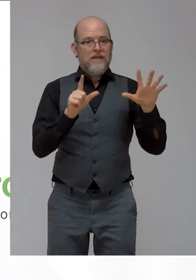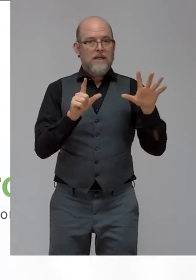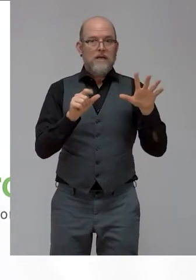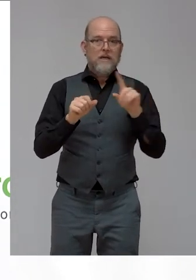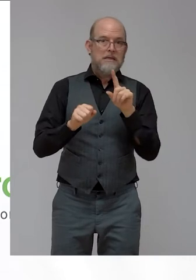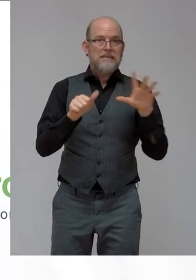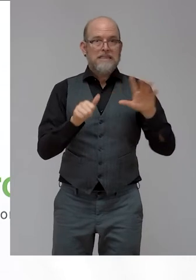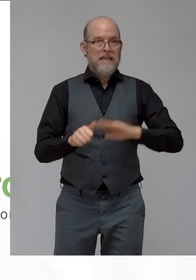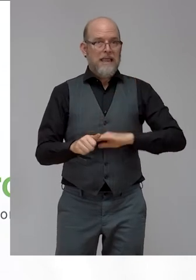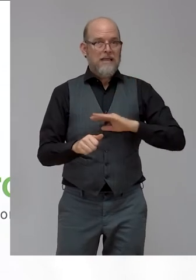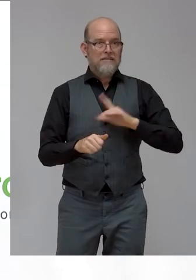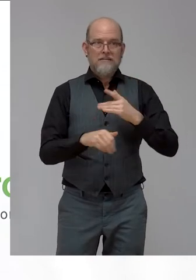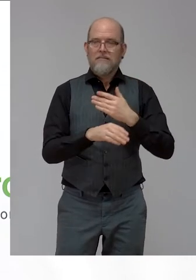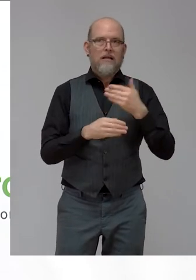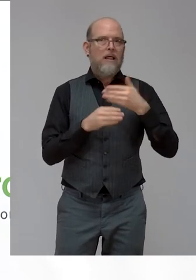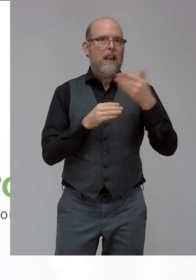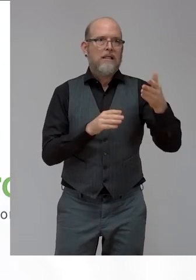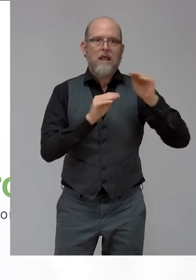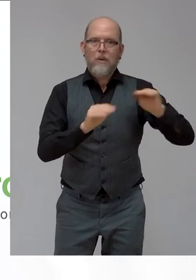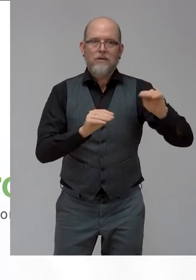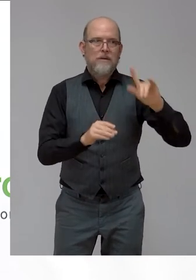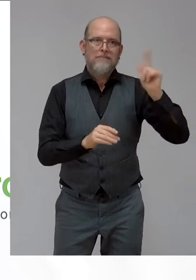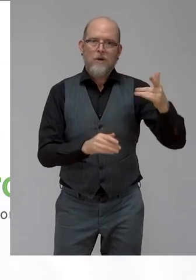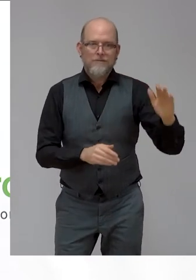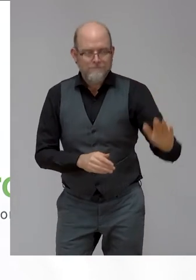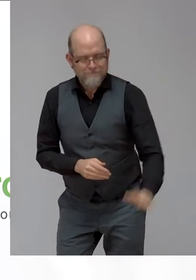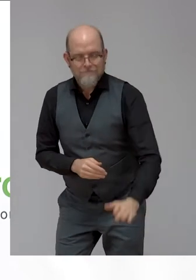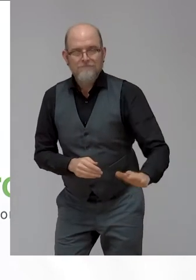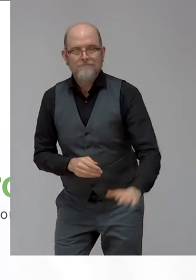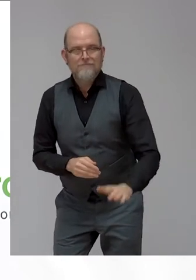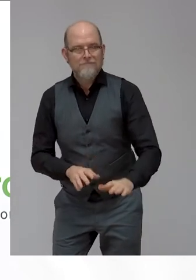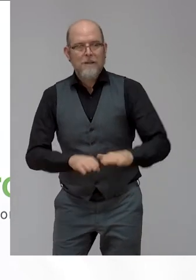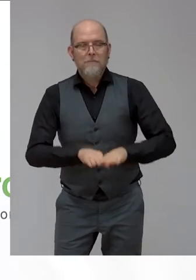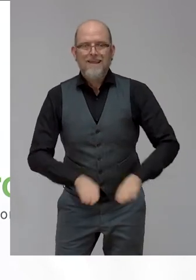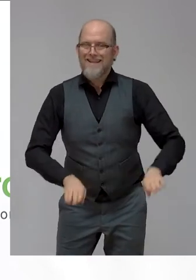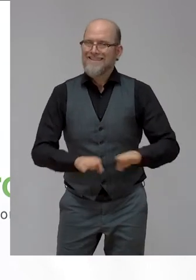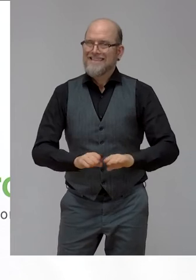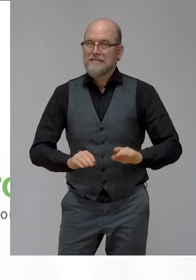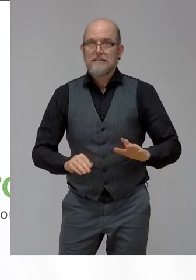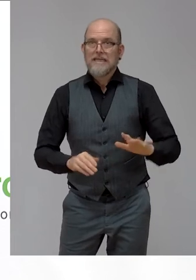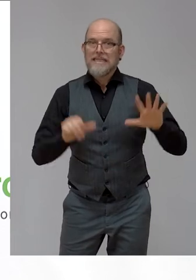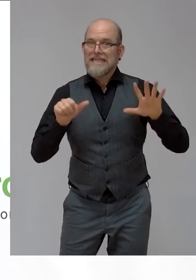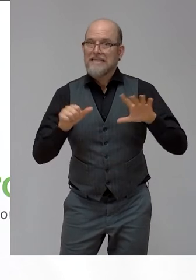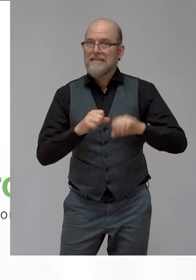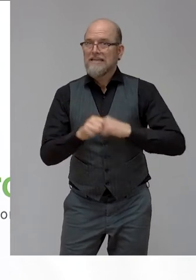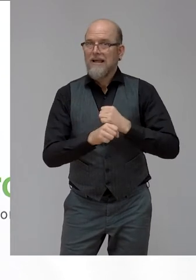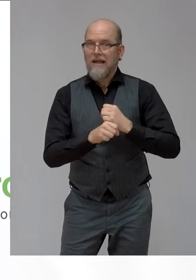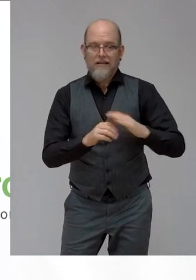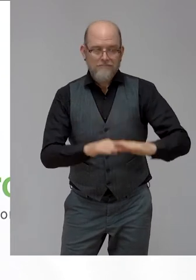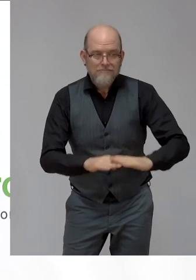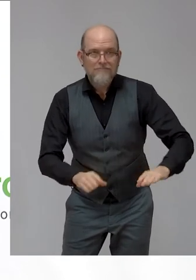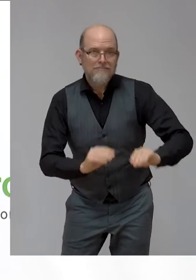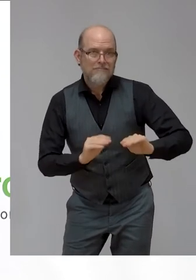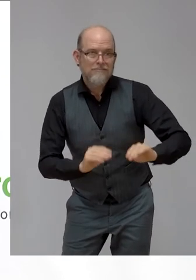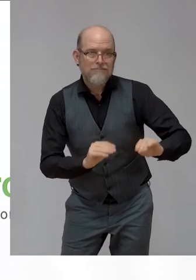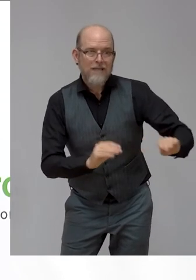you have to really start from the primary school education. So how do you make the education inclusive as well?